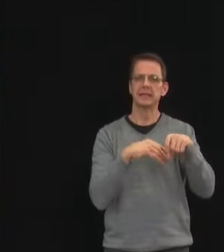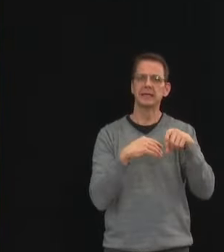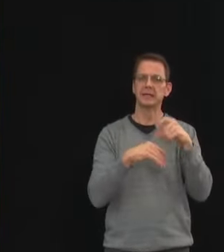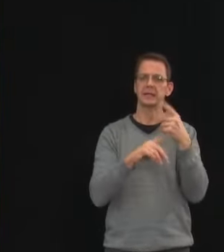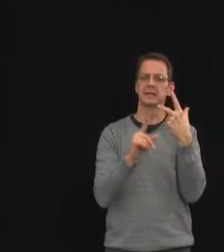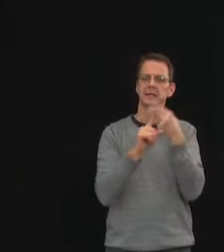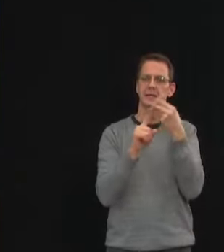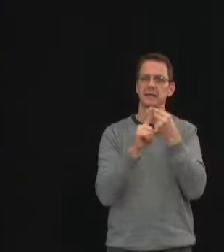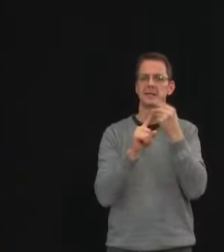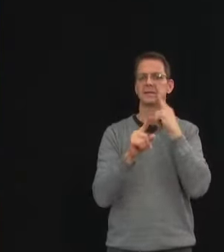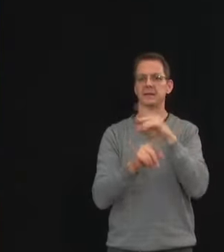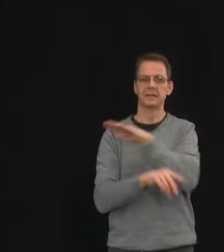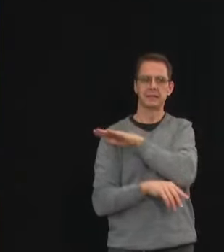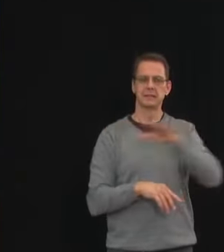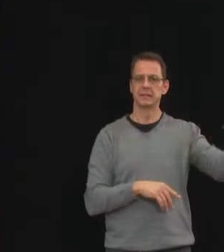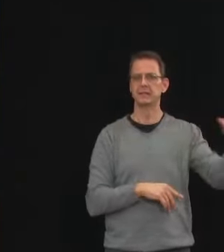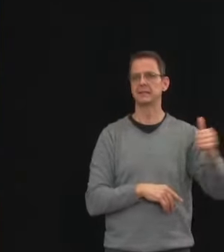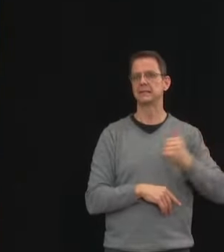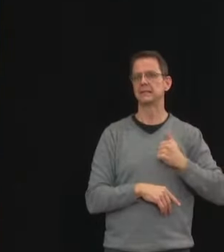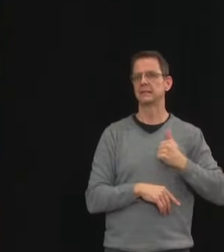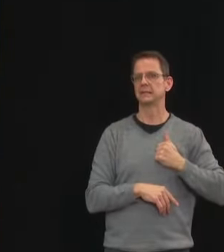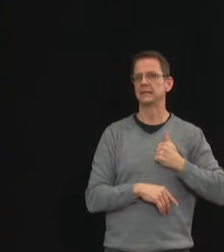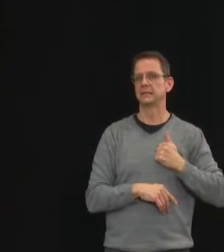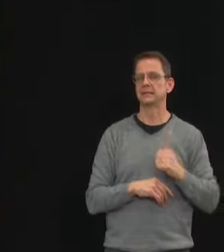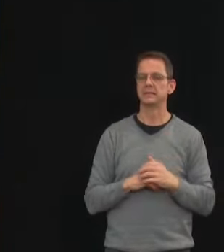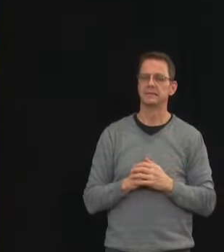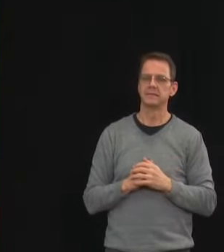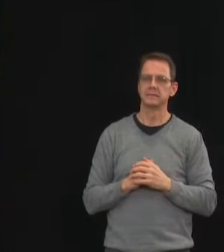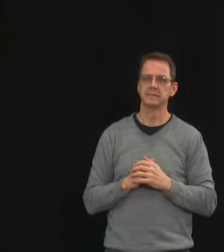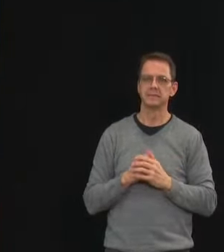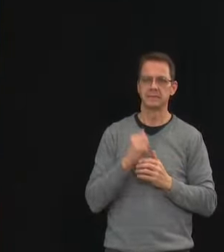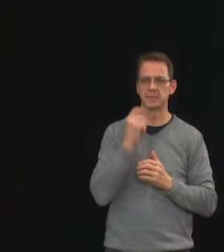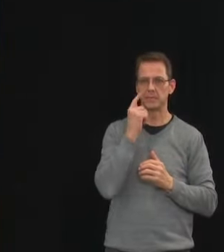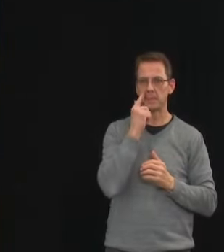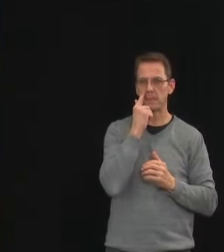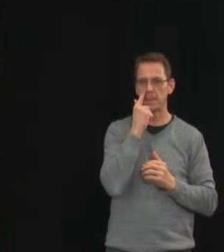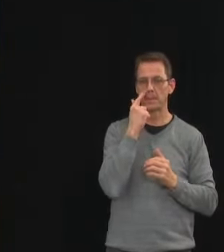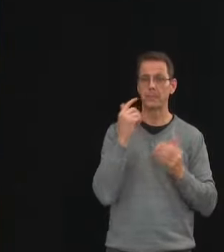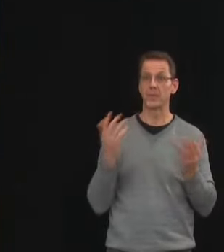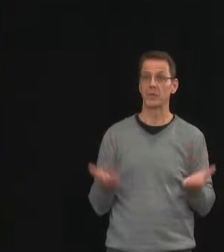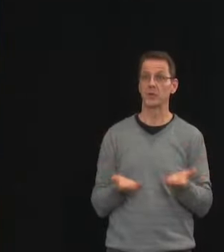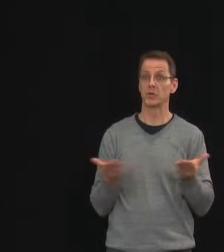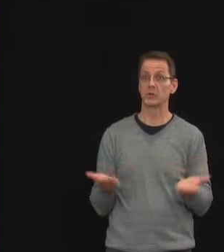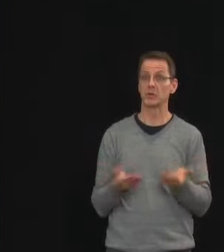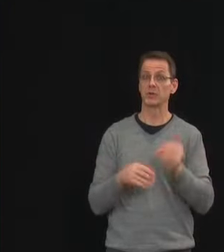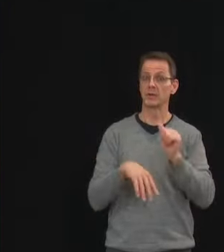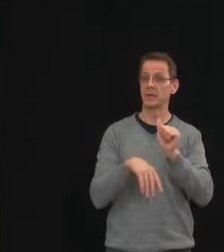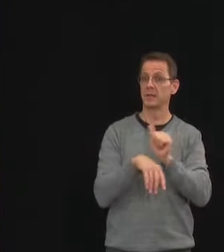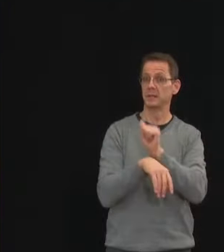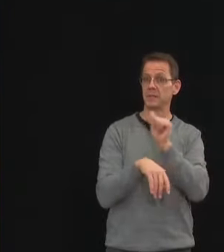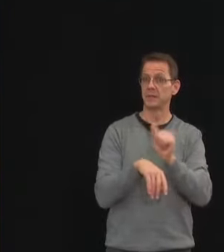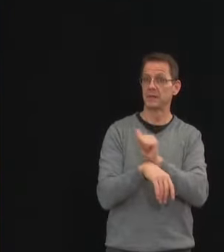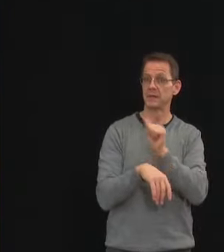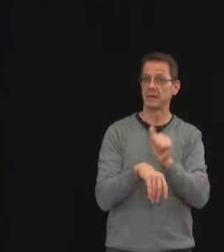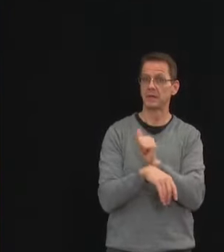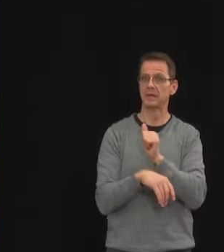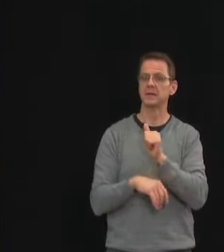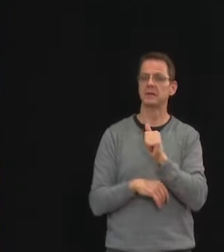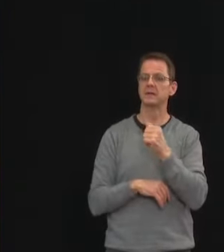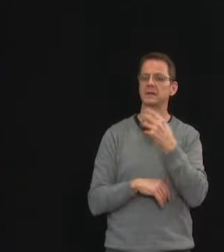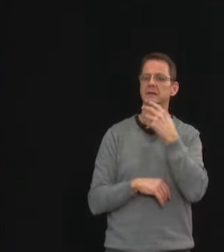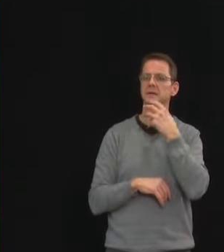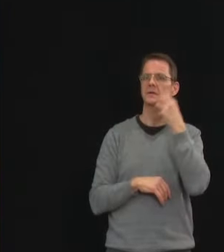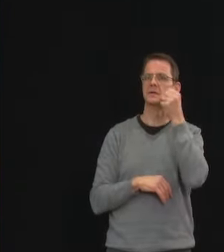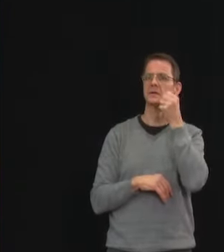On this I have to stress the huge importance of avoiding indoor social gatherings in our now that our contact